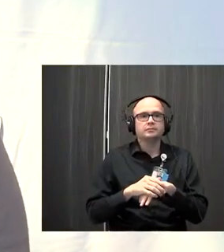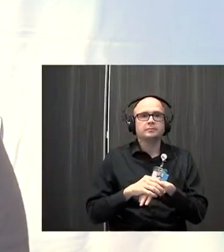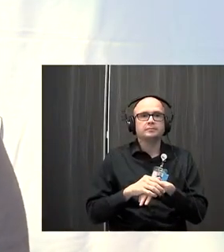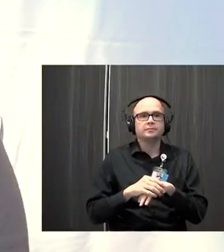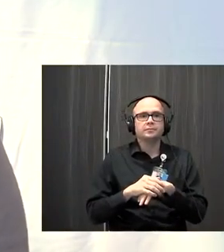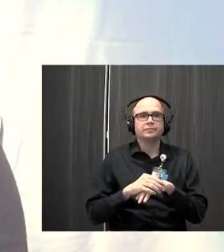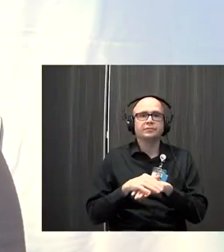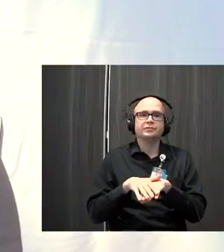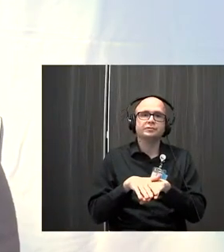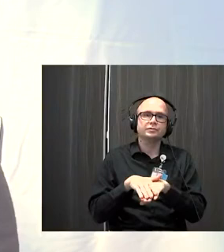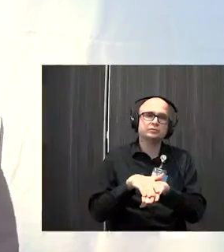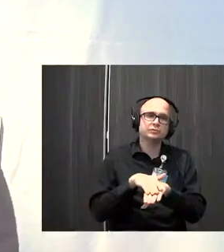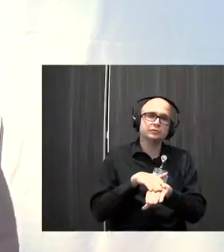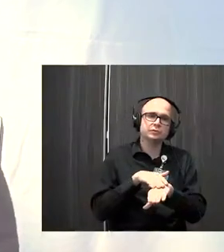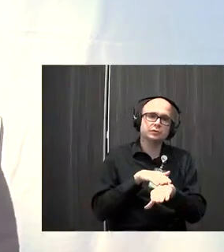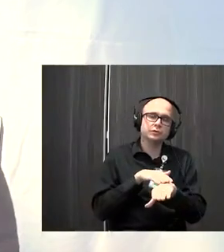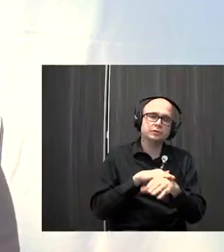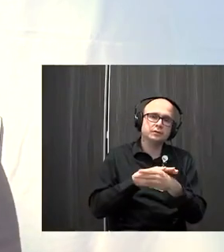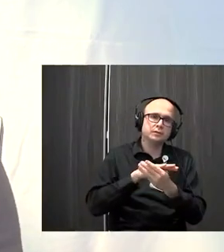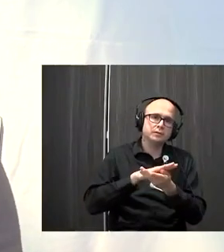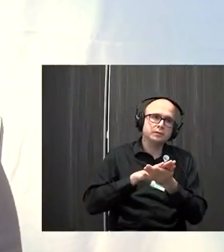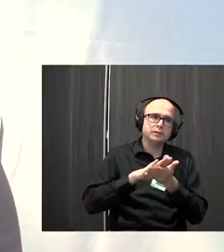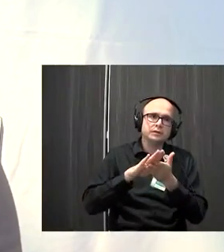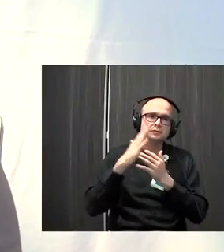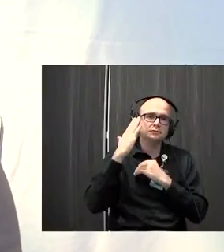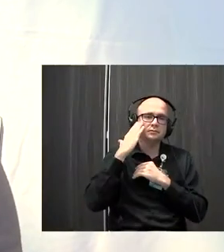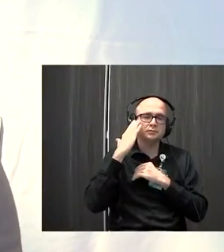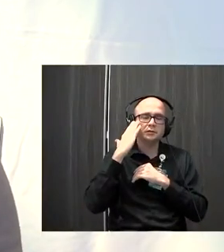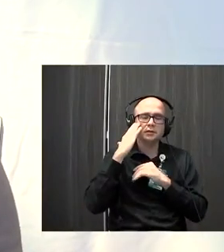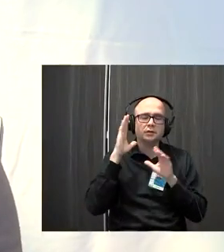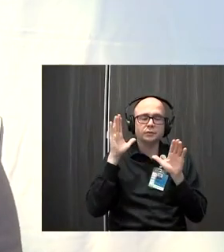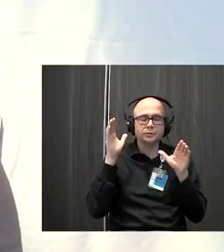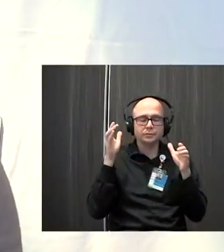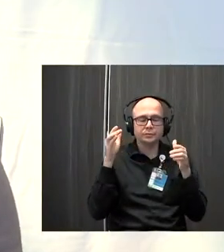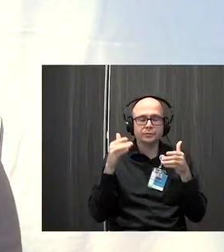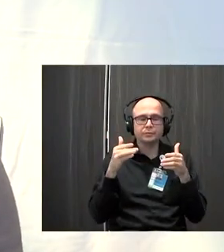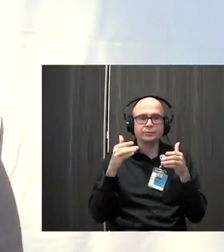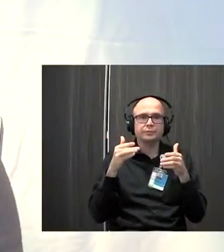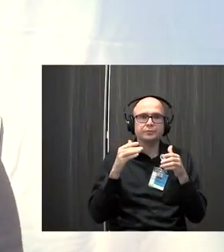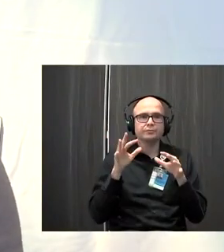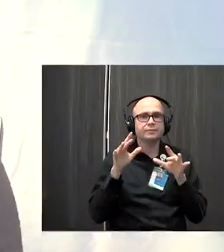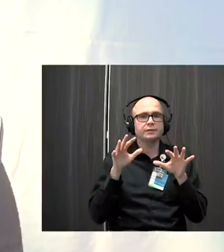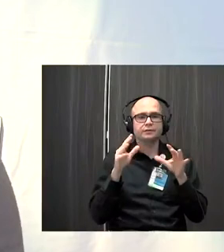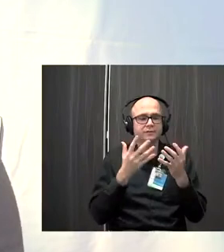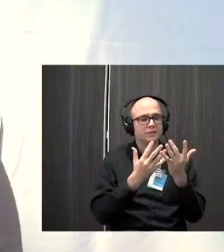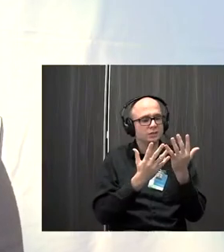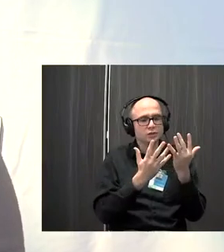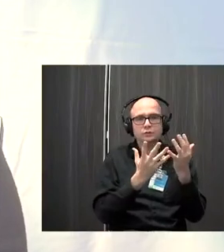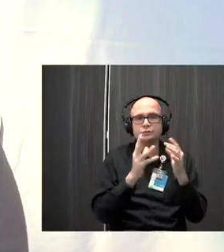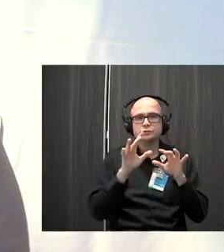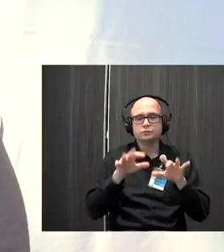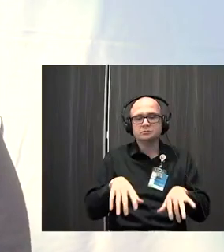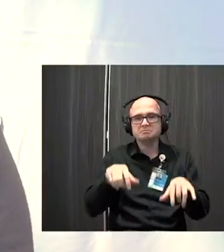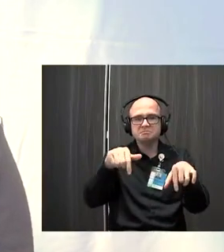Very slowly and gently, starting to guide your awareness and your attention back, maybe wiggling fingers or toes.